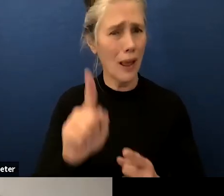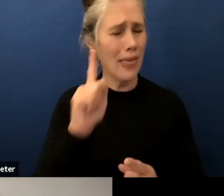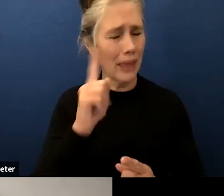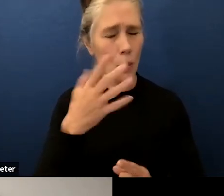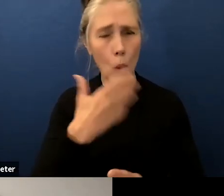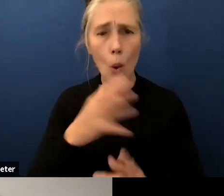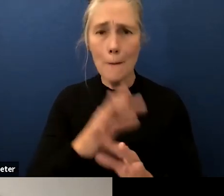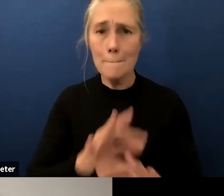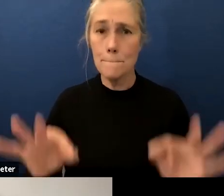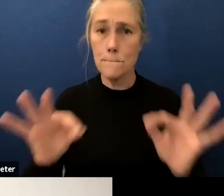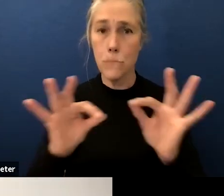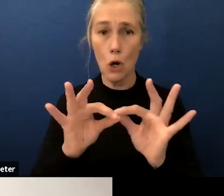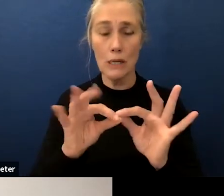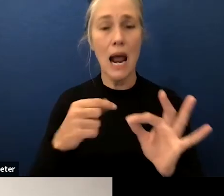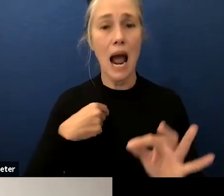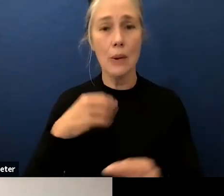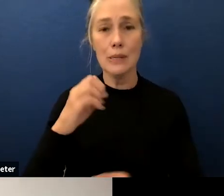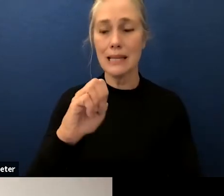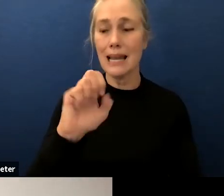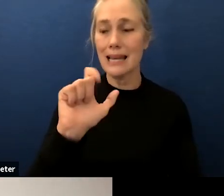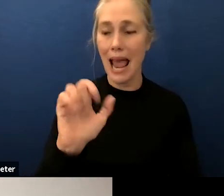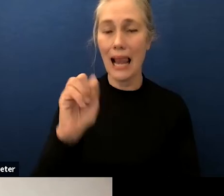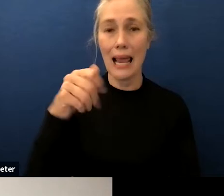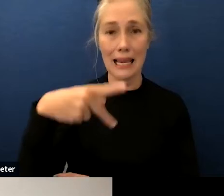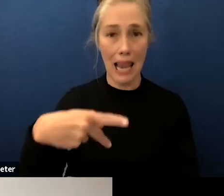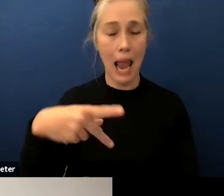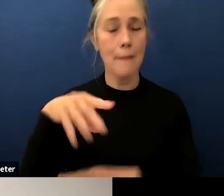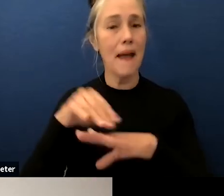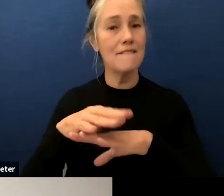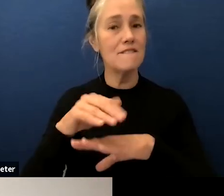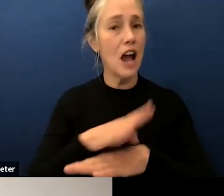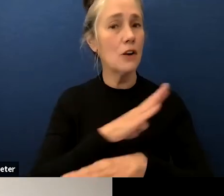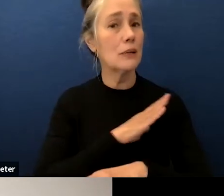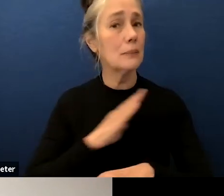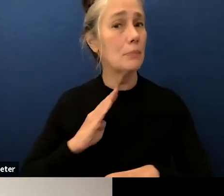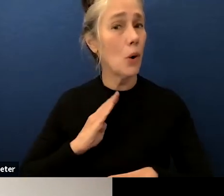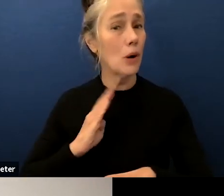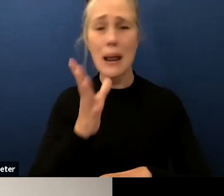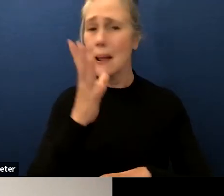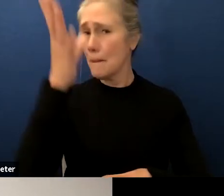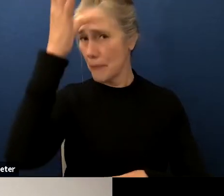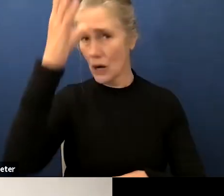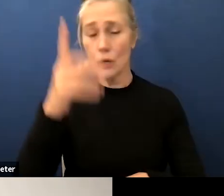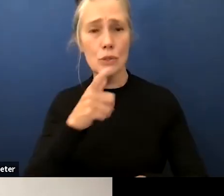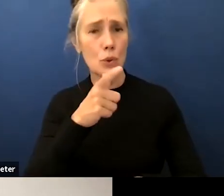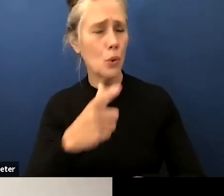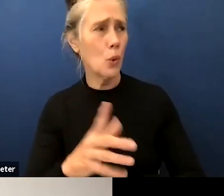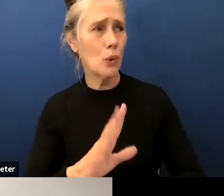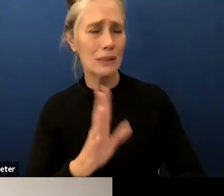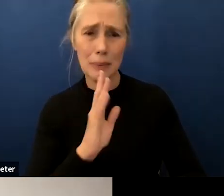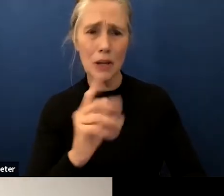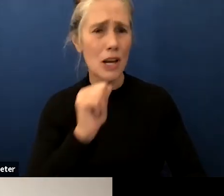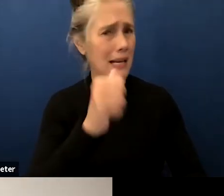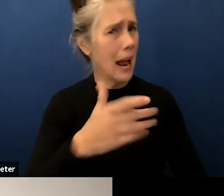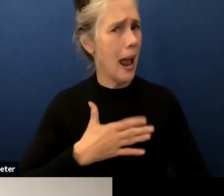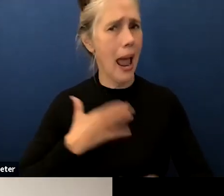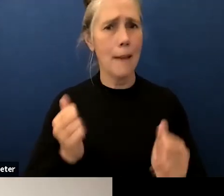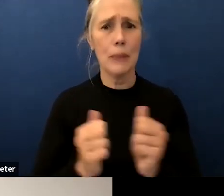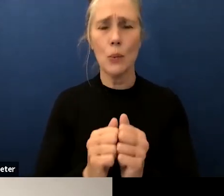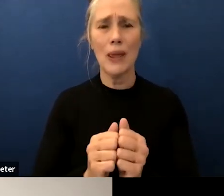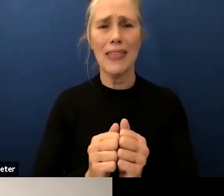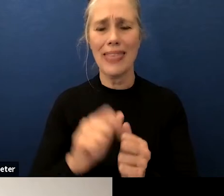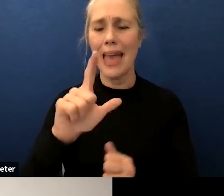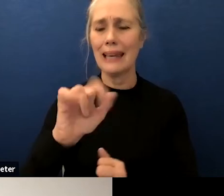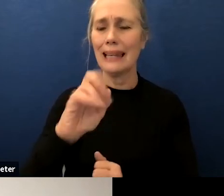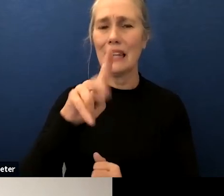was also on the lcap advisory board and many parents there spoke out and are not happy about the literacy model when i looked at